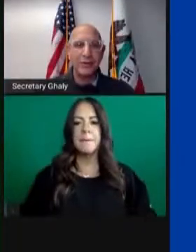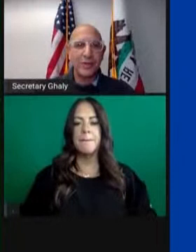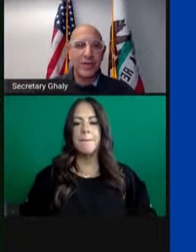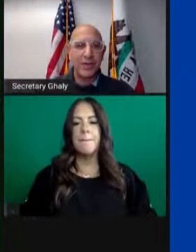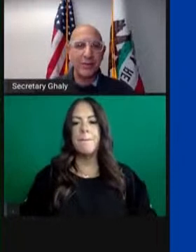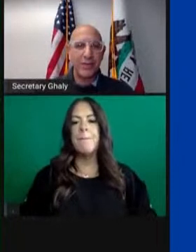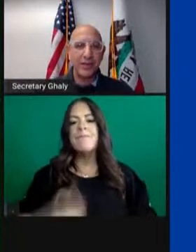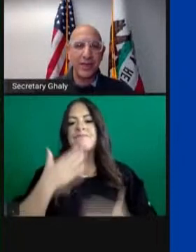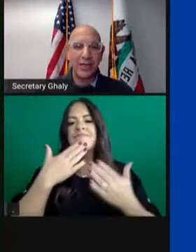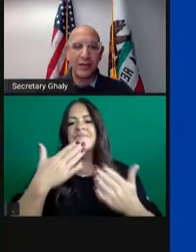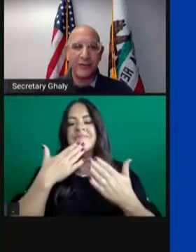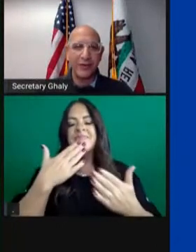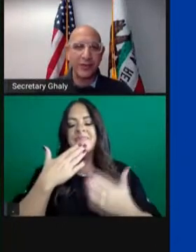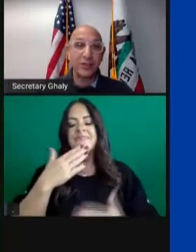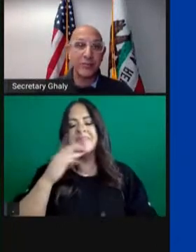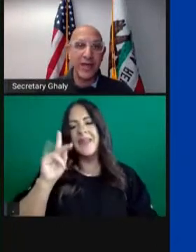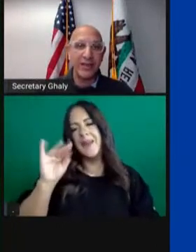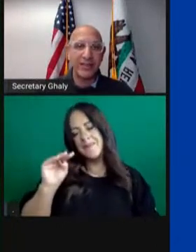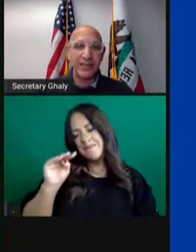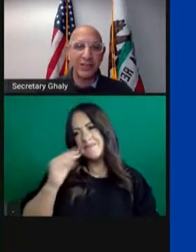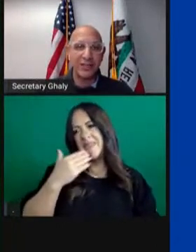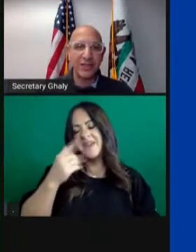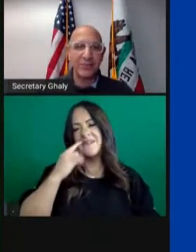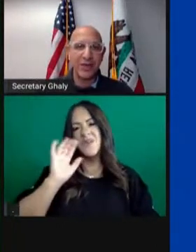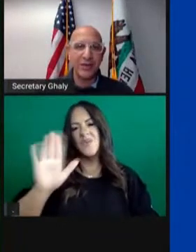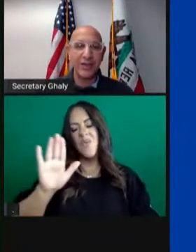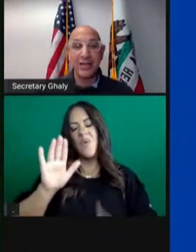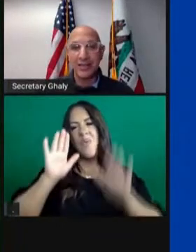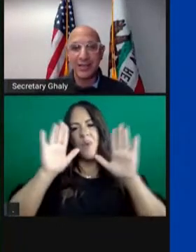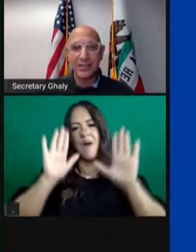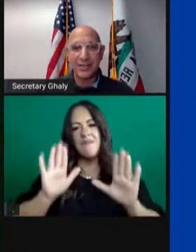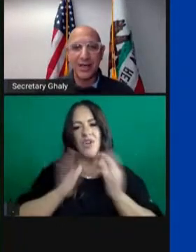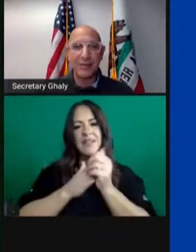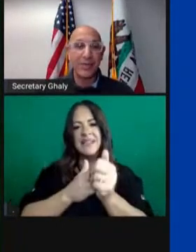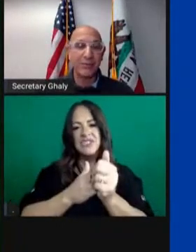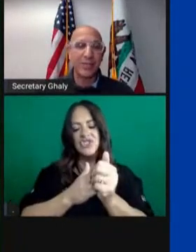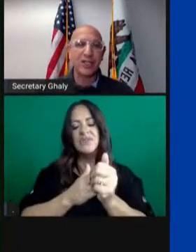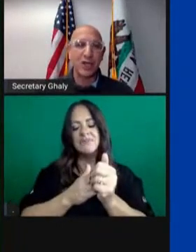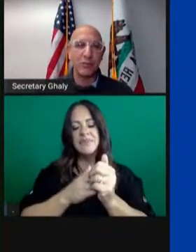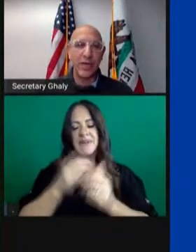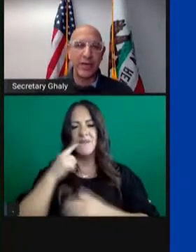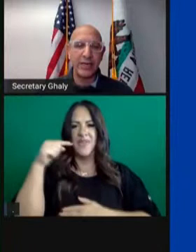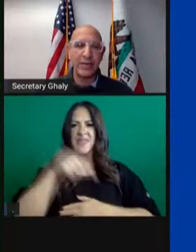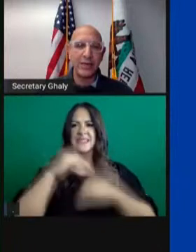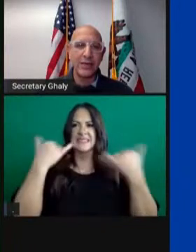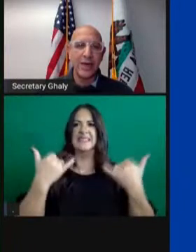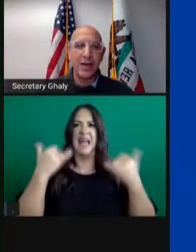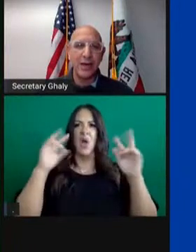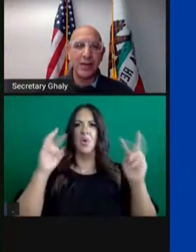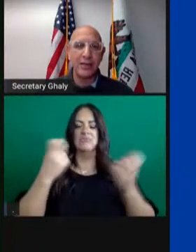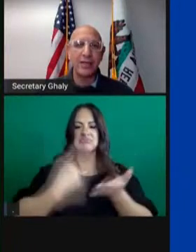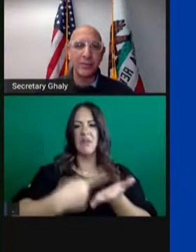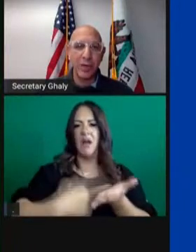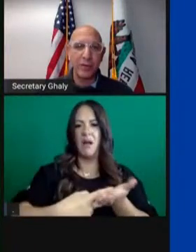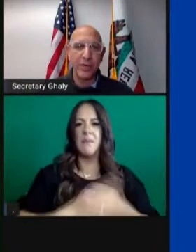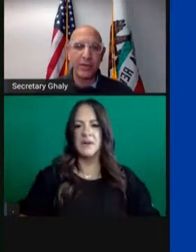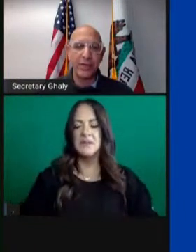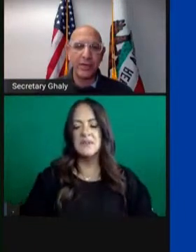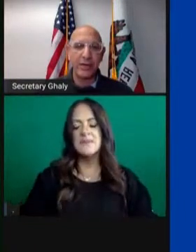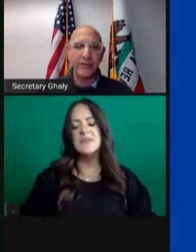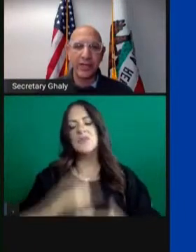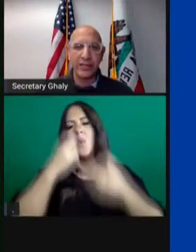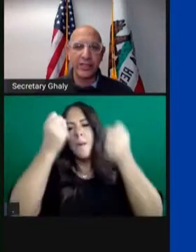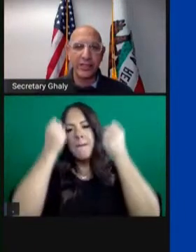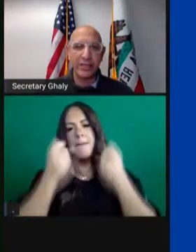Thank you, Kim, and thank you for your tremendous leadership on this topic, but so many in the